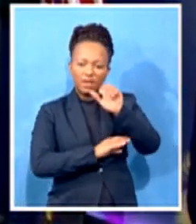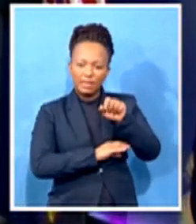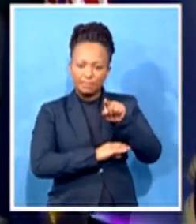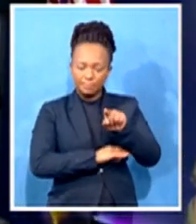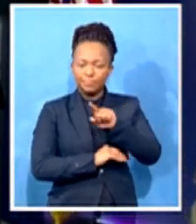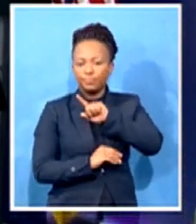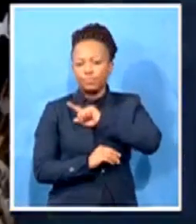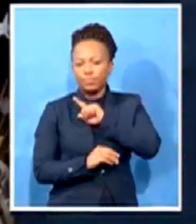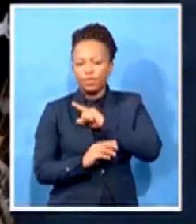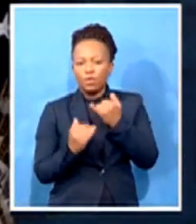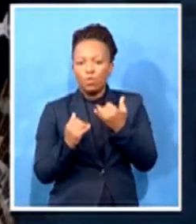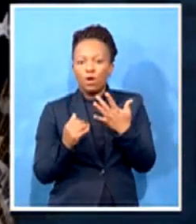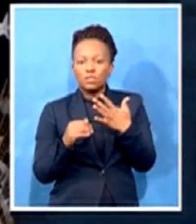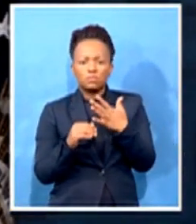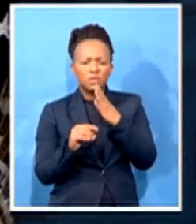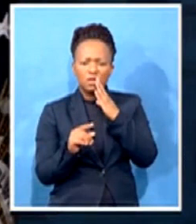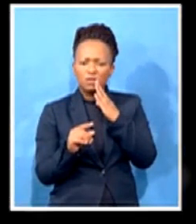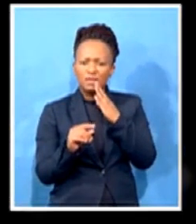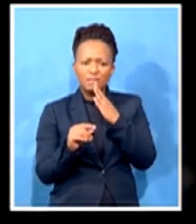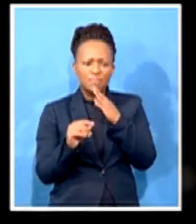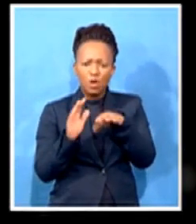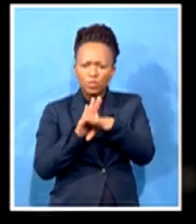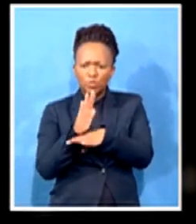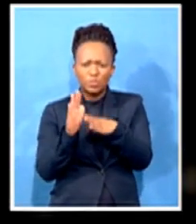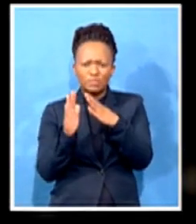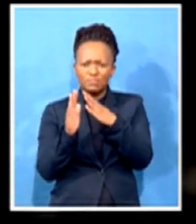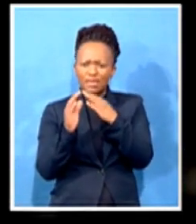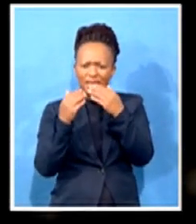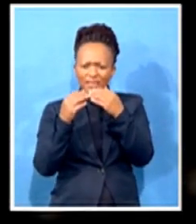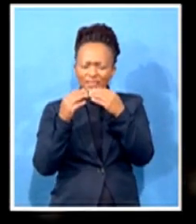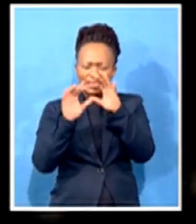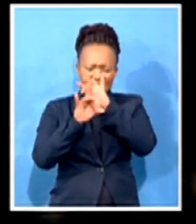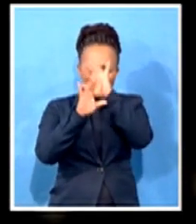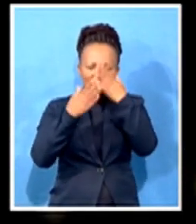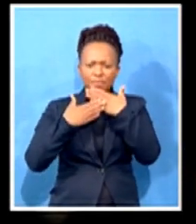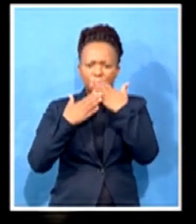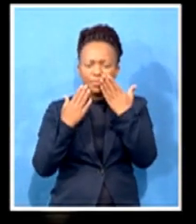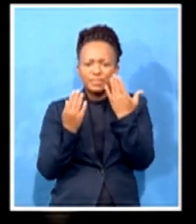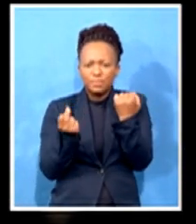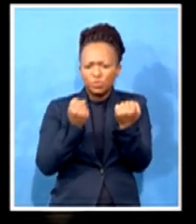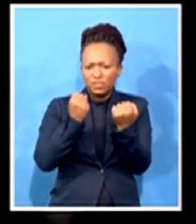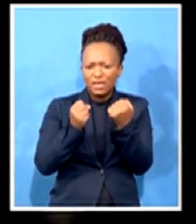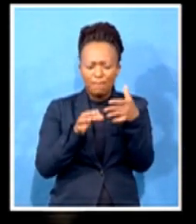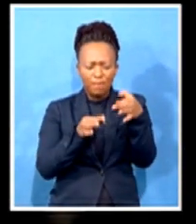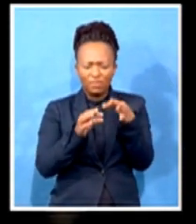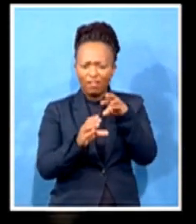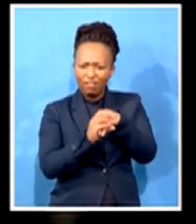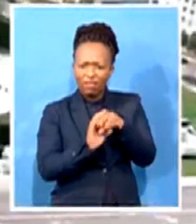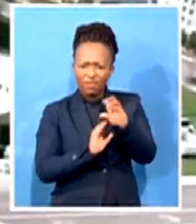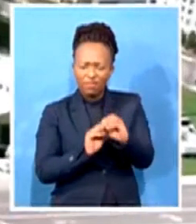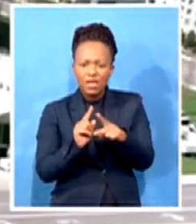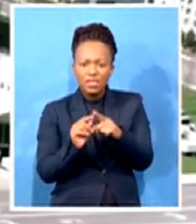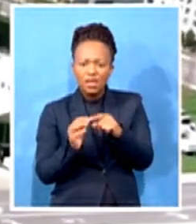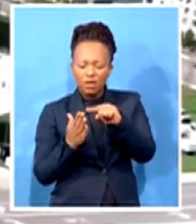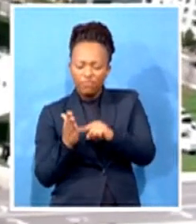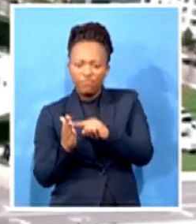and the judiciary is is more political and the awaiting of the votes becomes favorable to